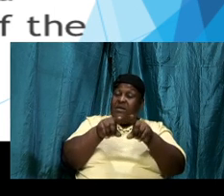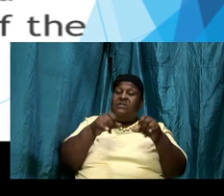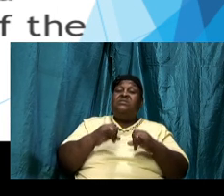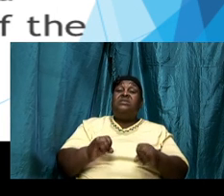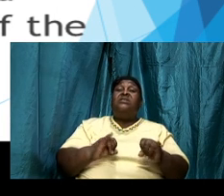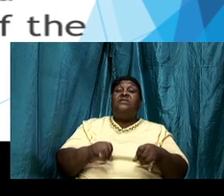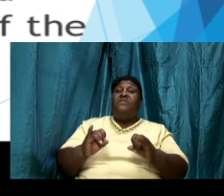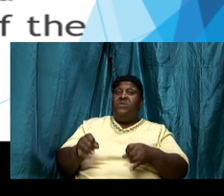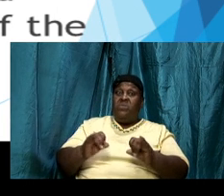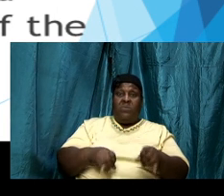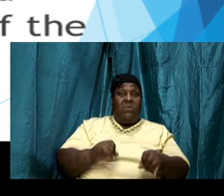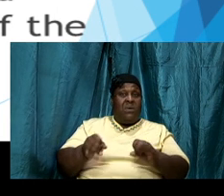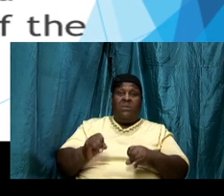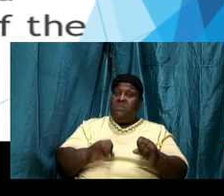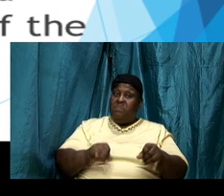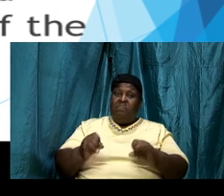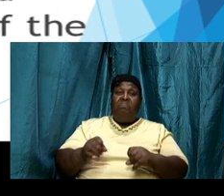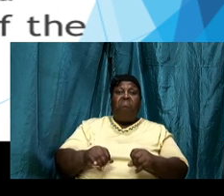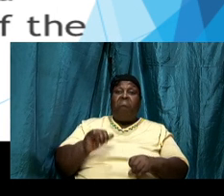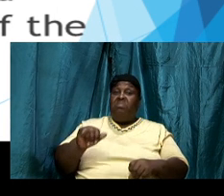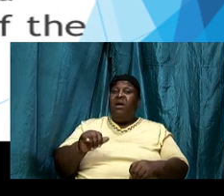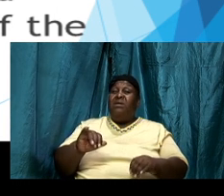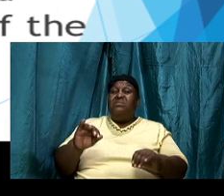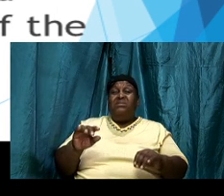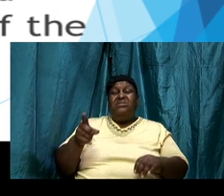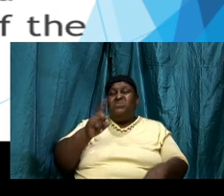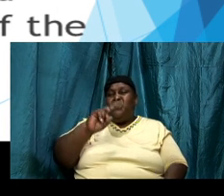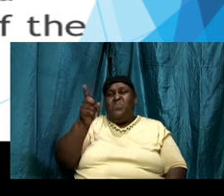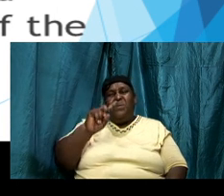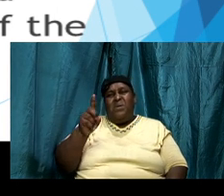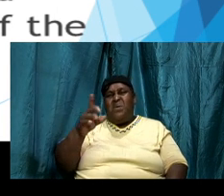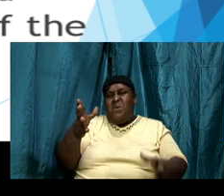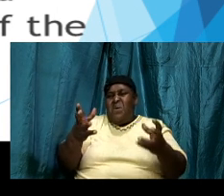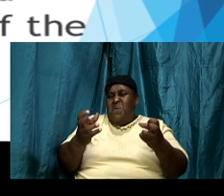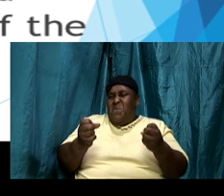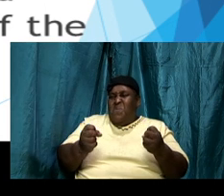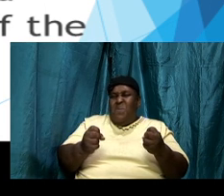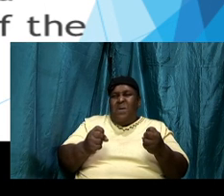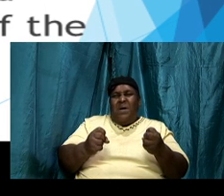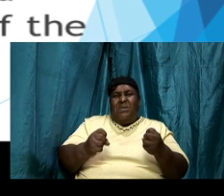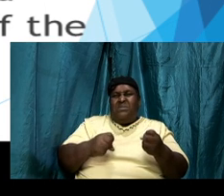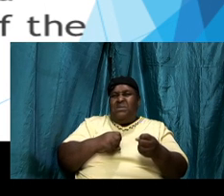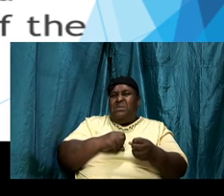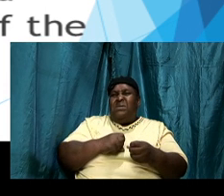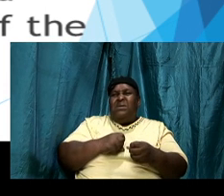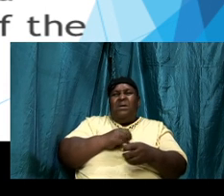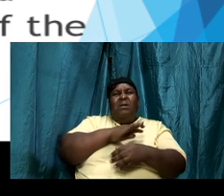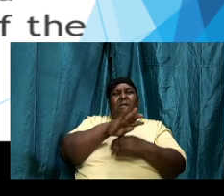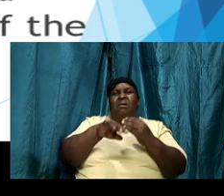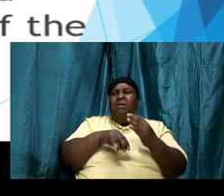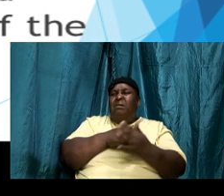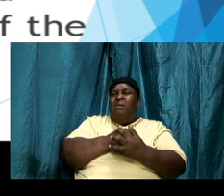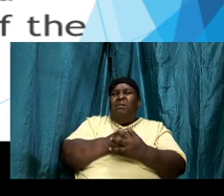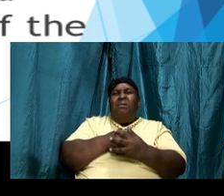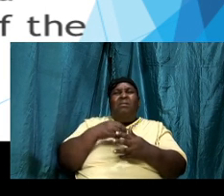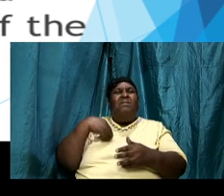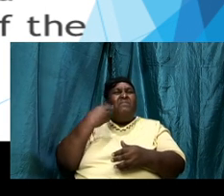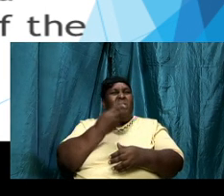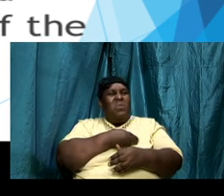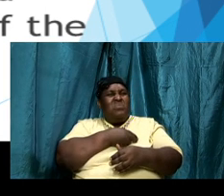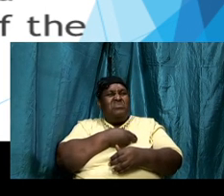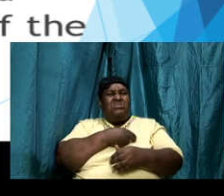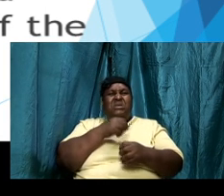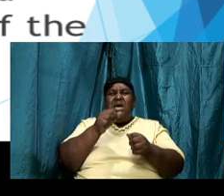is where I want the point where I want the saints all of us to be when the word of God